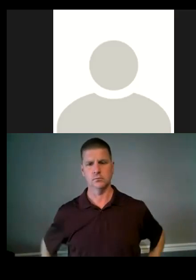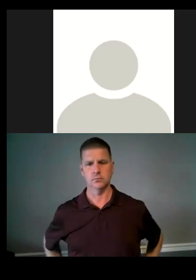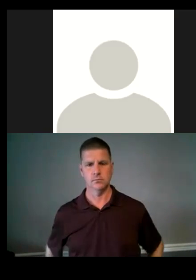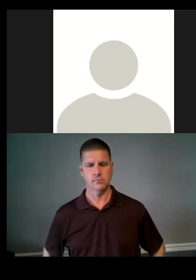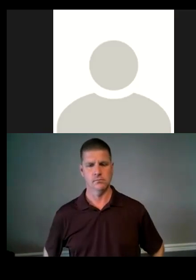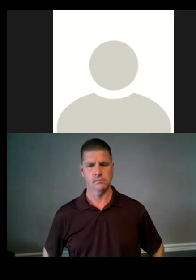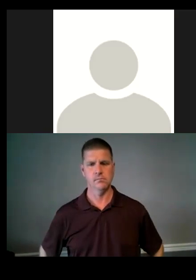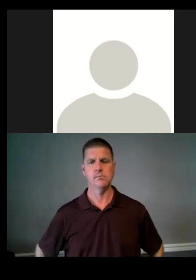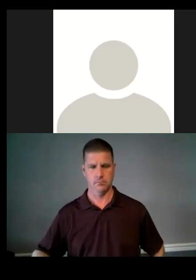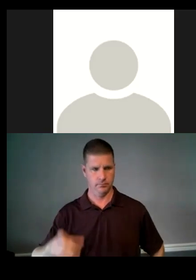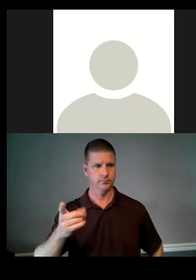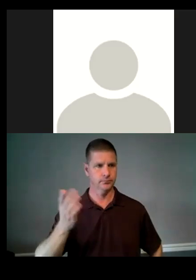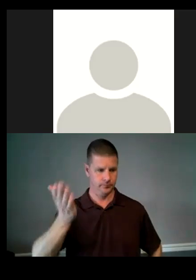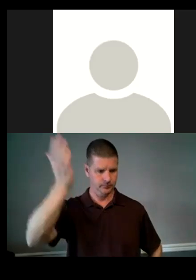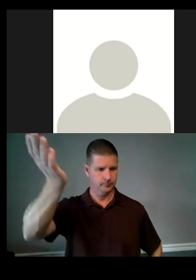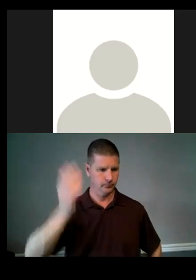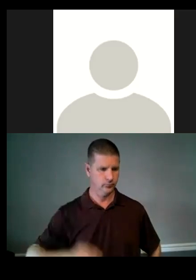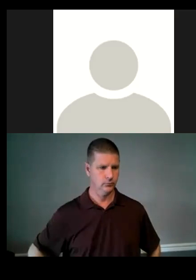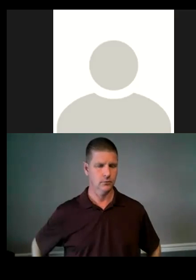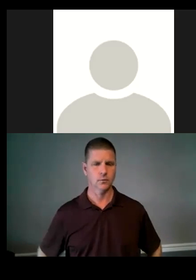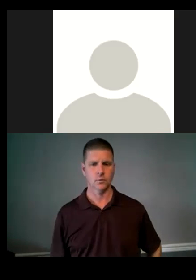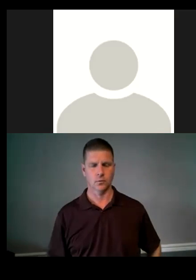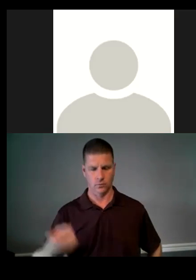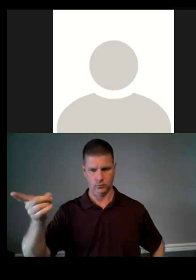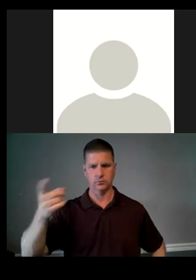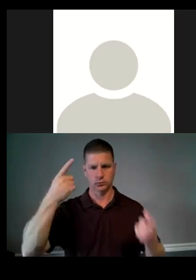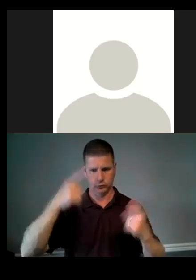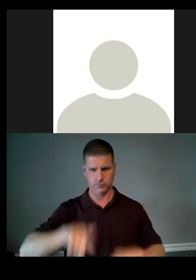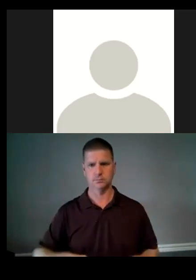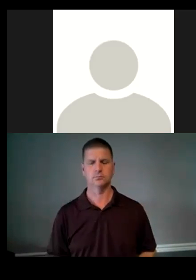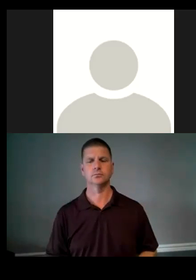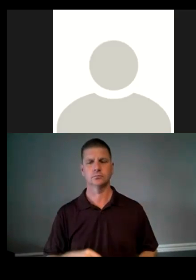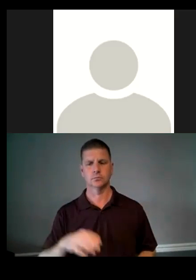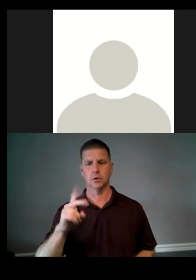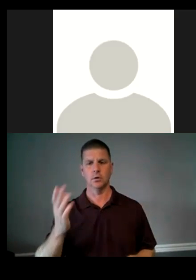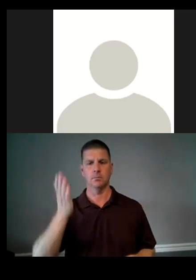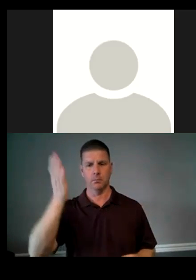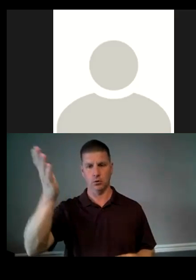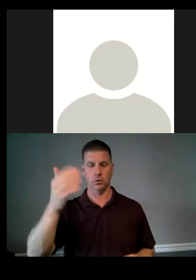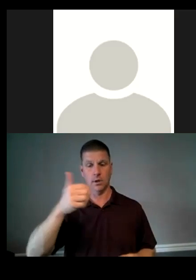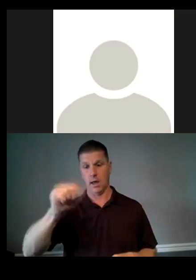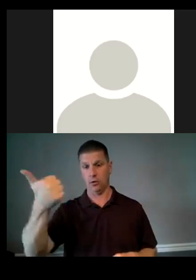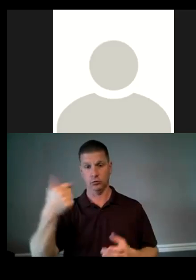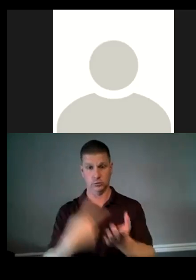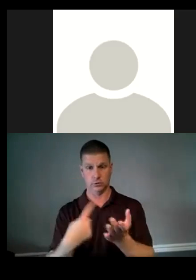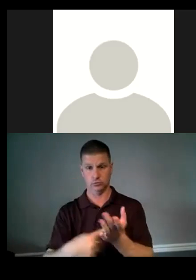So move. Second. Thank you. Motioned and seconded. Any further discussion?